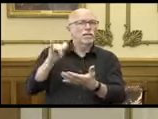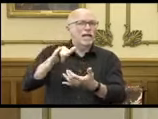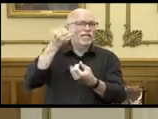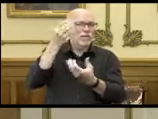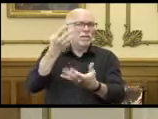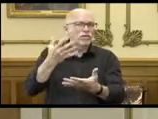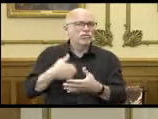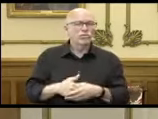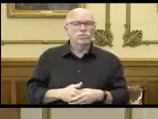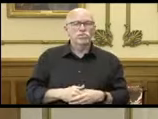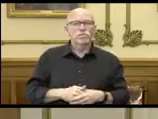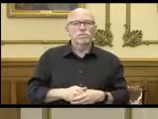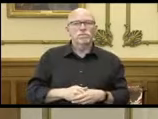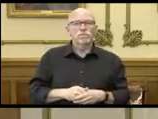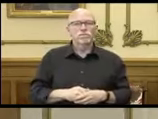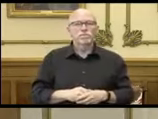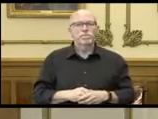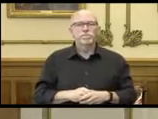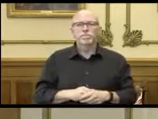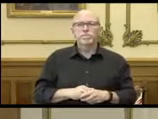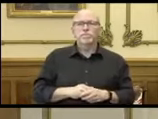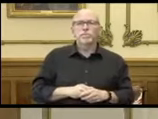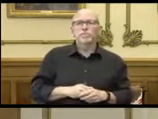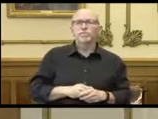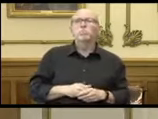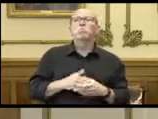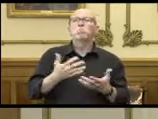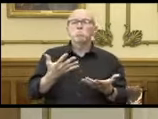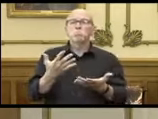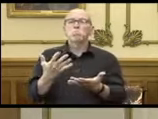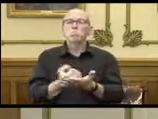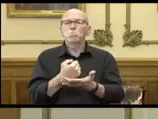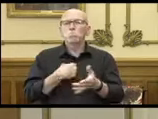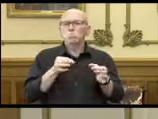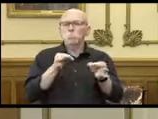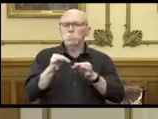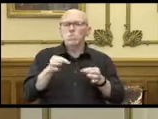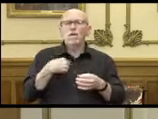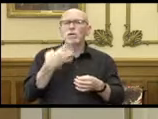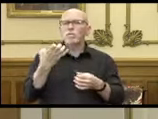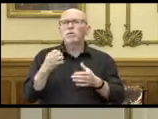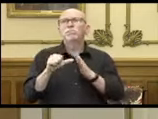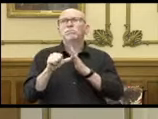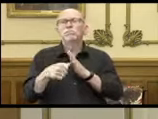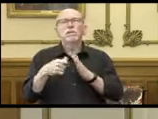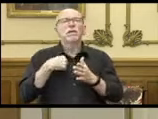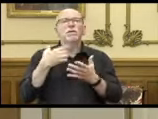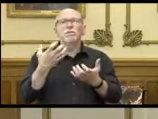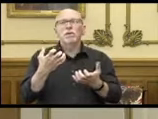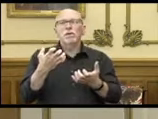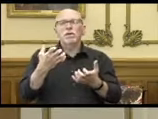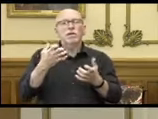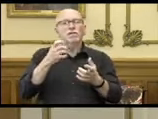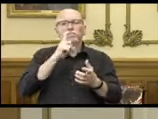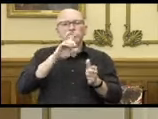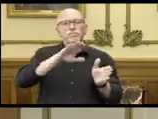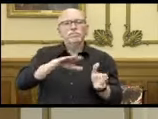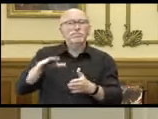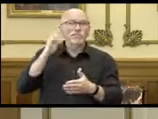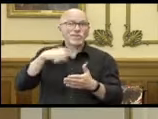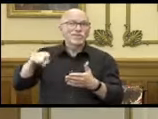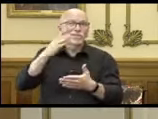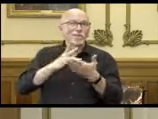information. While I'm on the subject I do want to emphatically put to rest a concern that's been voiced